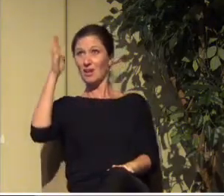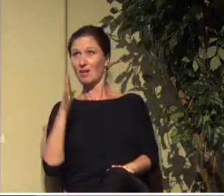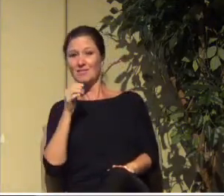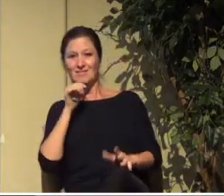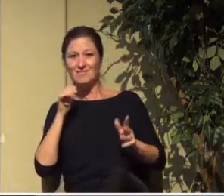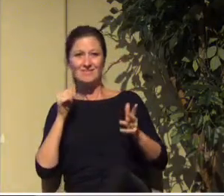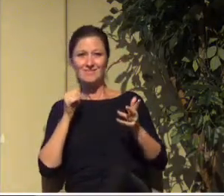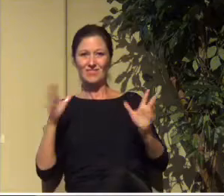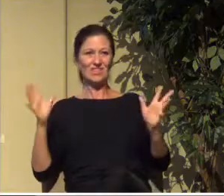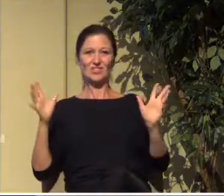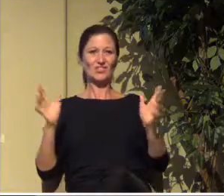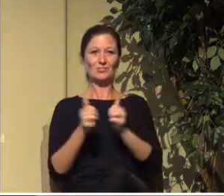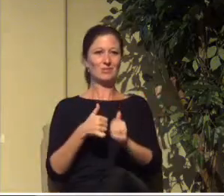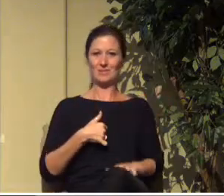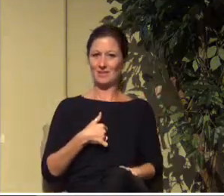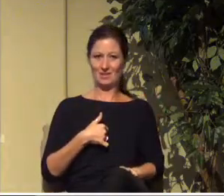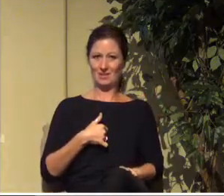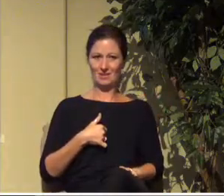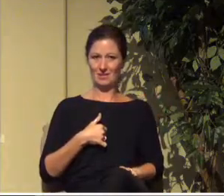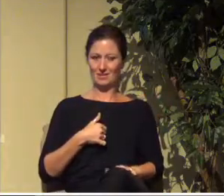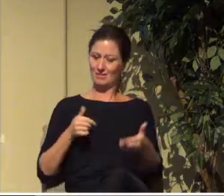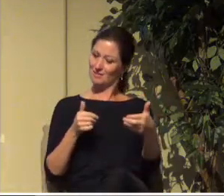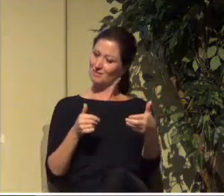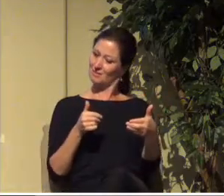me yet. And he's not finished with you either.